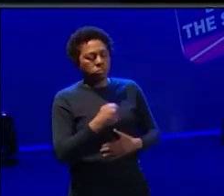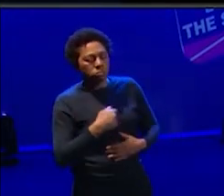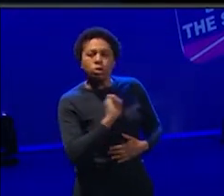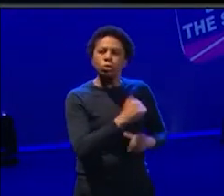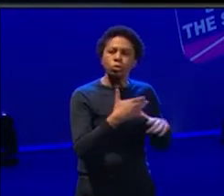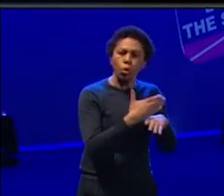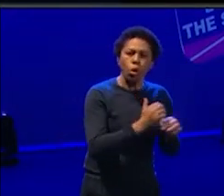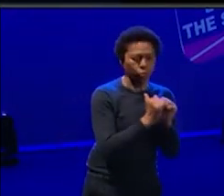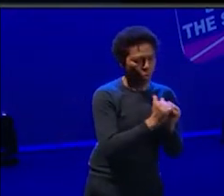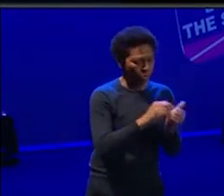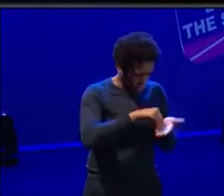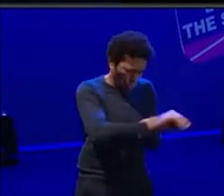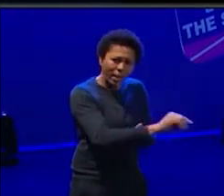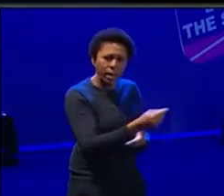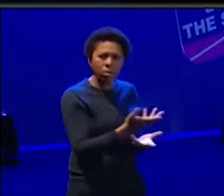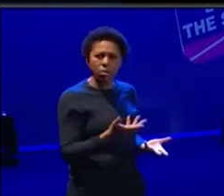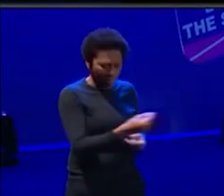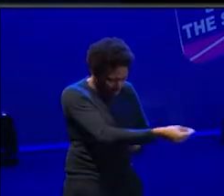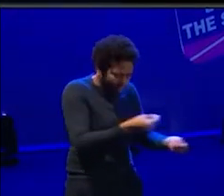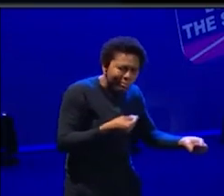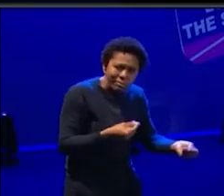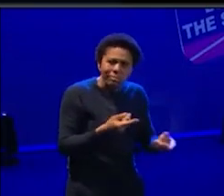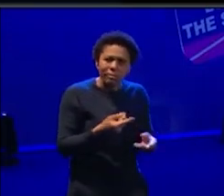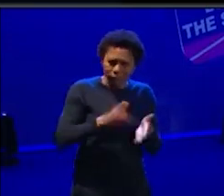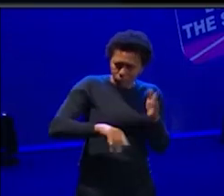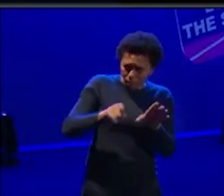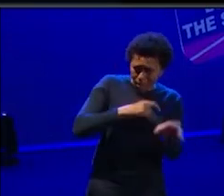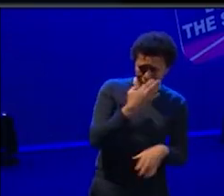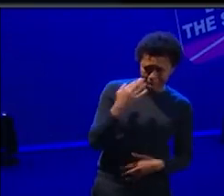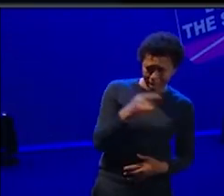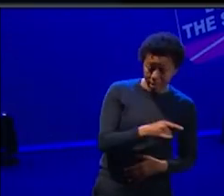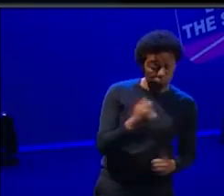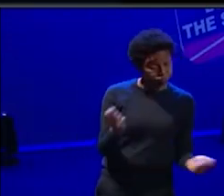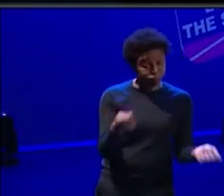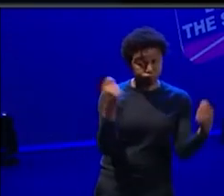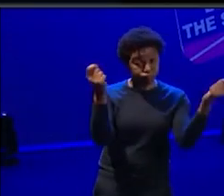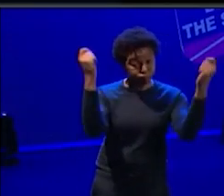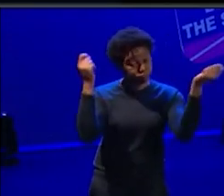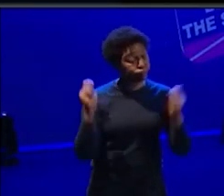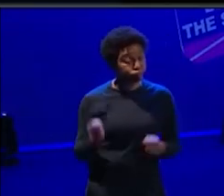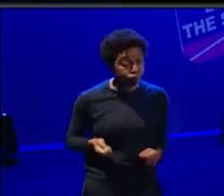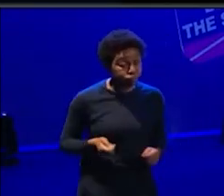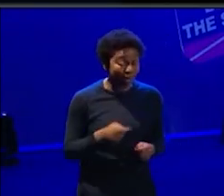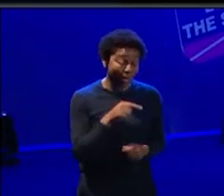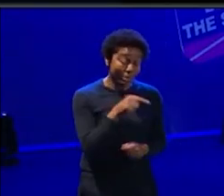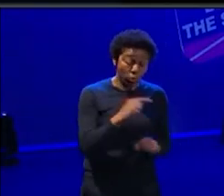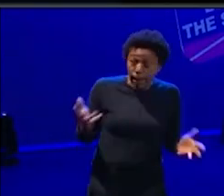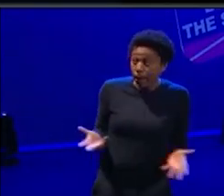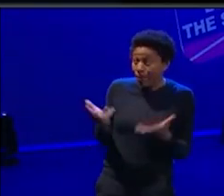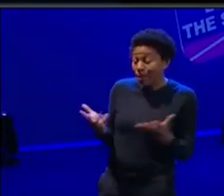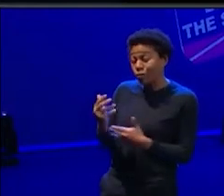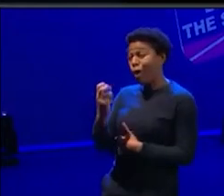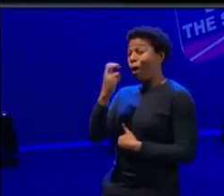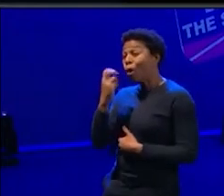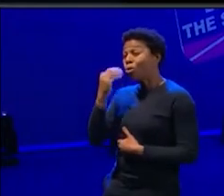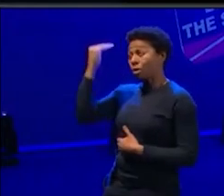your advice from a very early age. Um, and that's been really successful and, and it's mentoring all people in